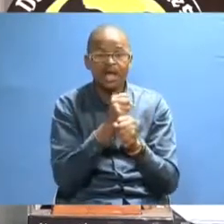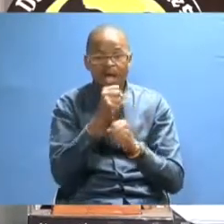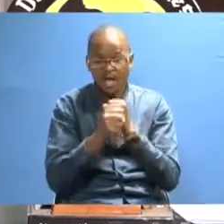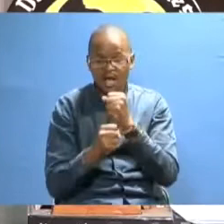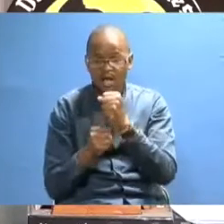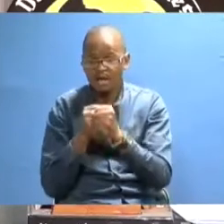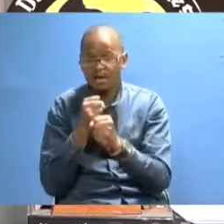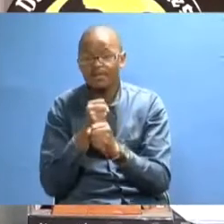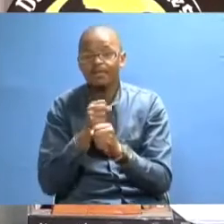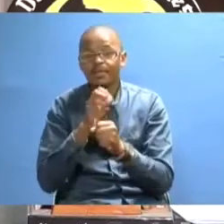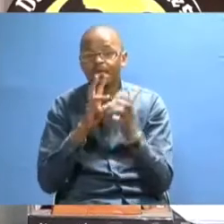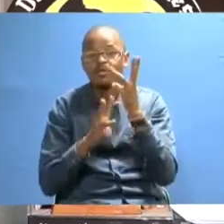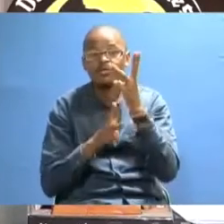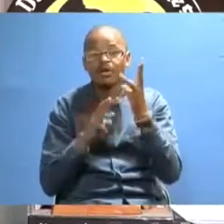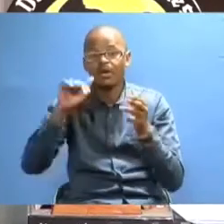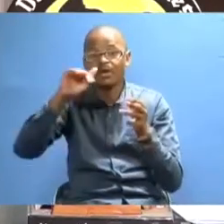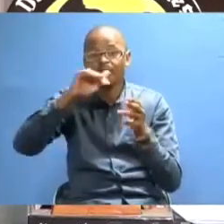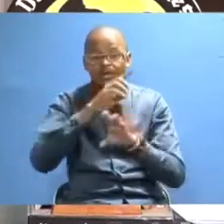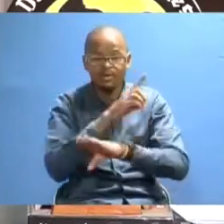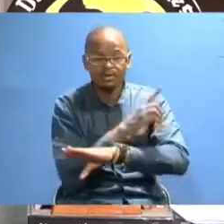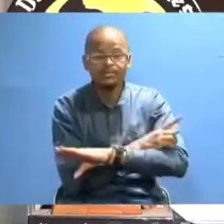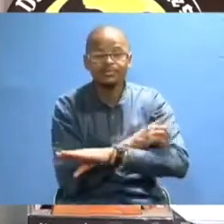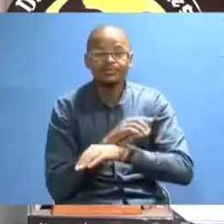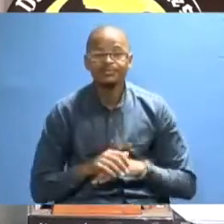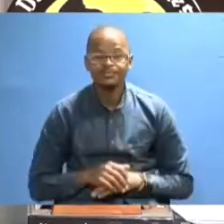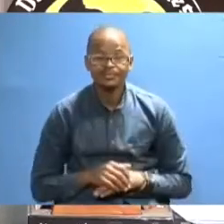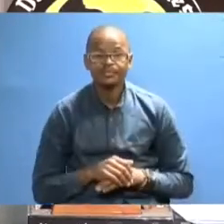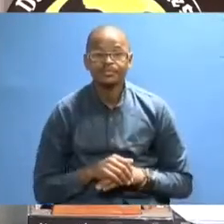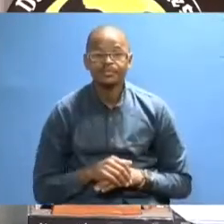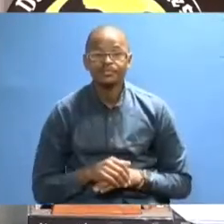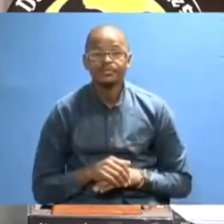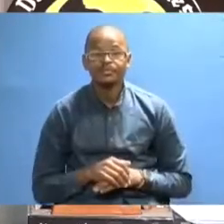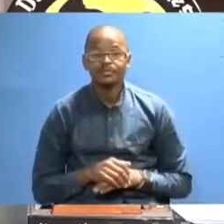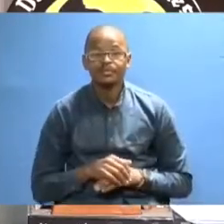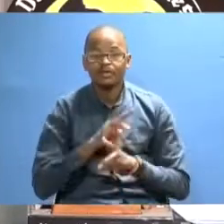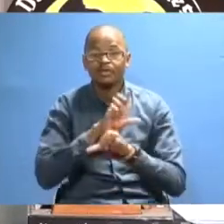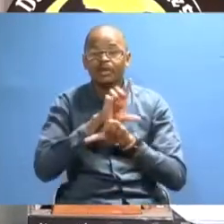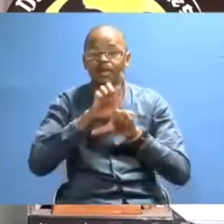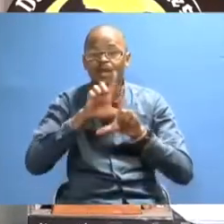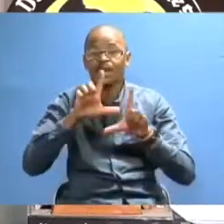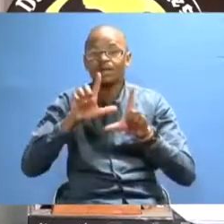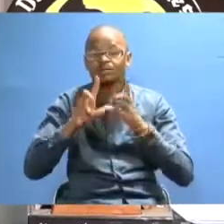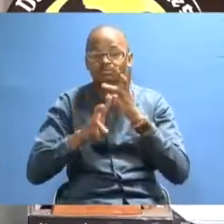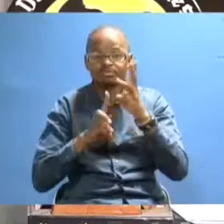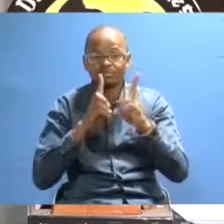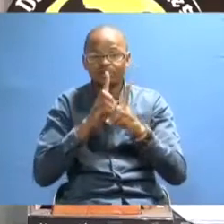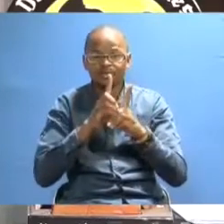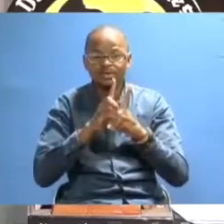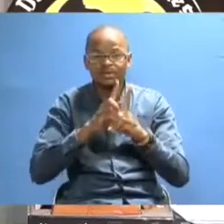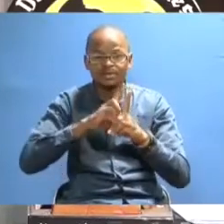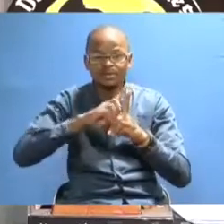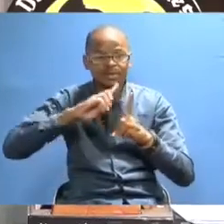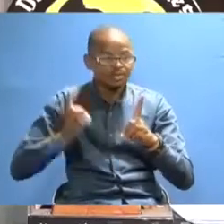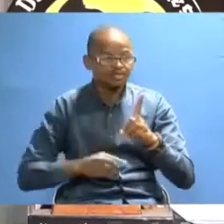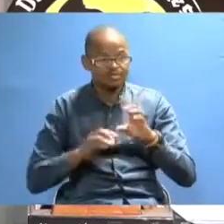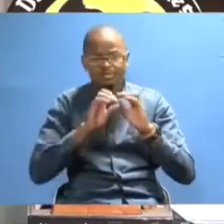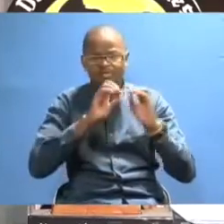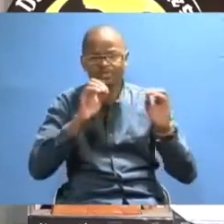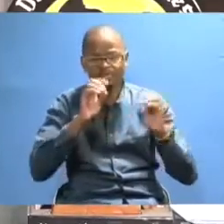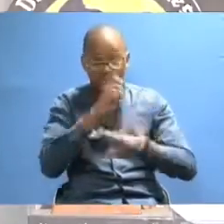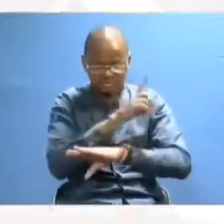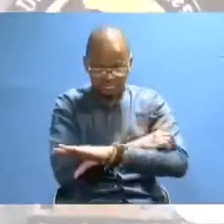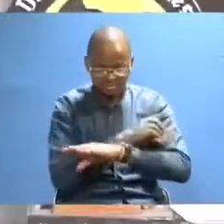year, World Environment Day, Wetlands Day, and Certification Day.